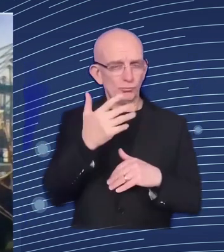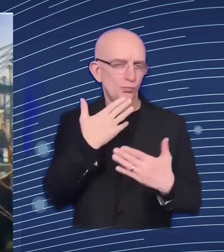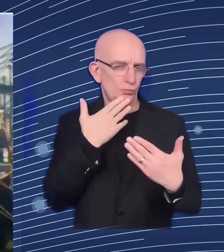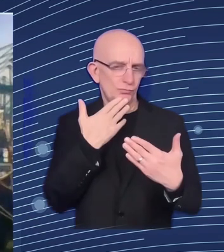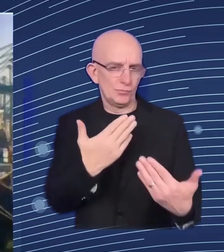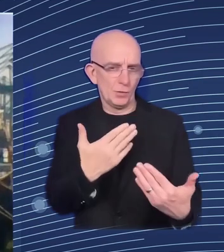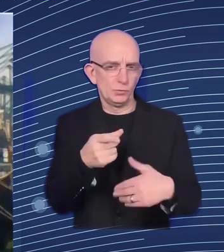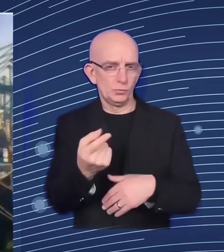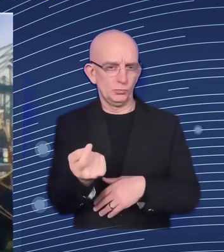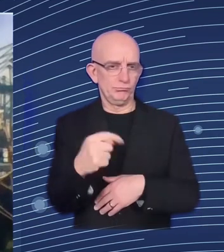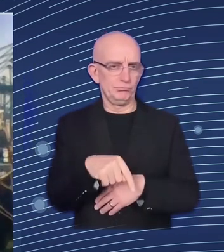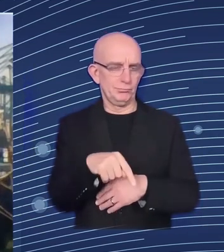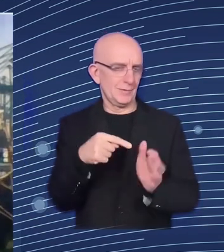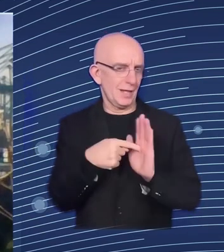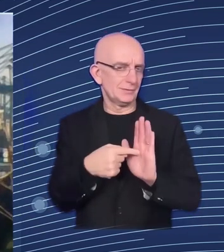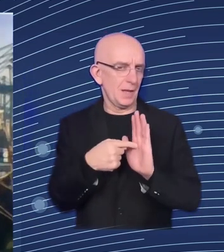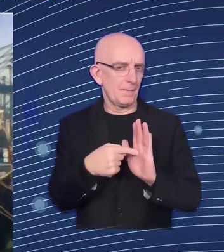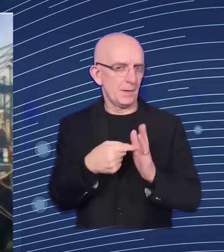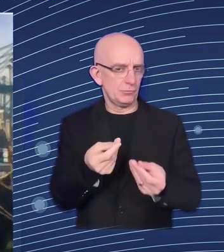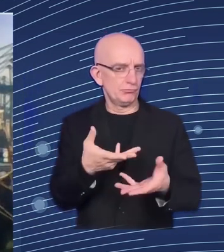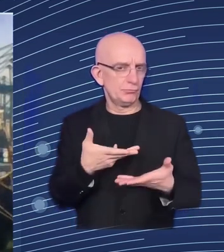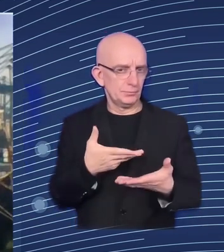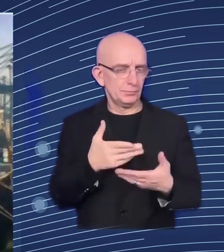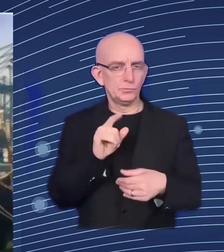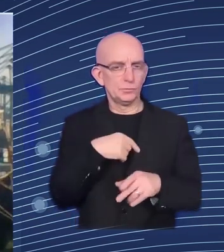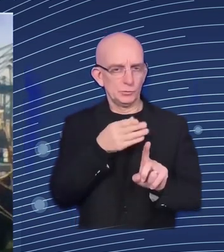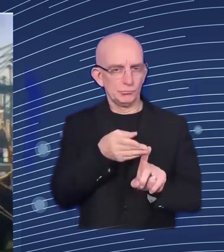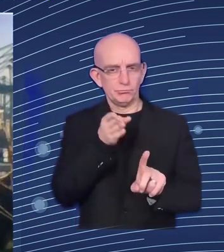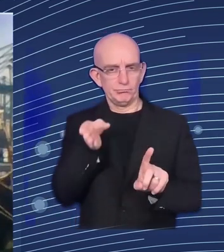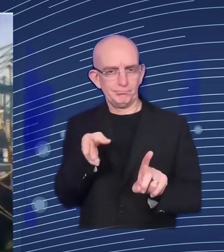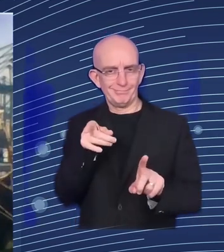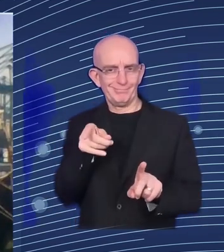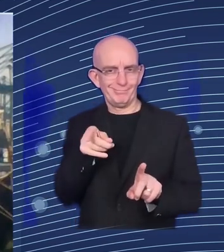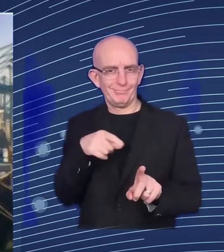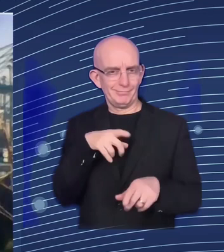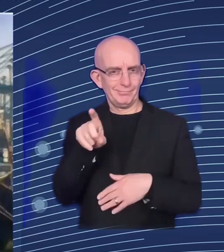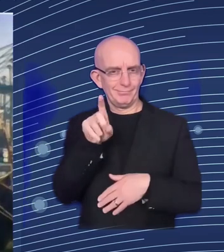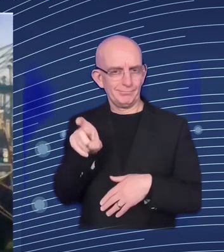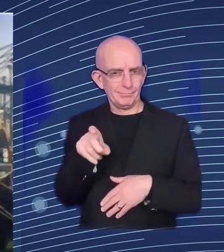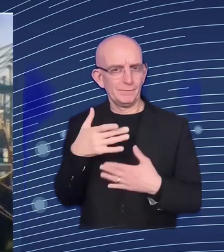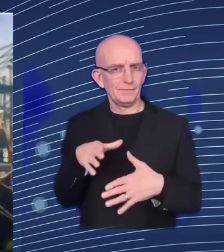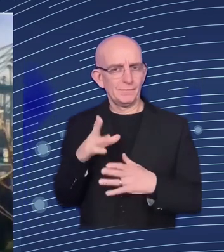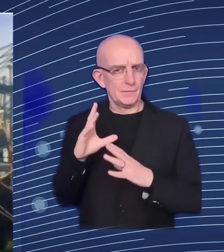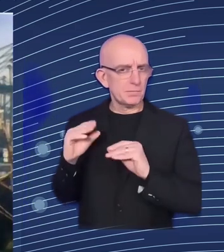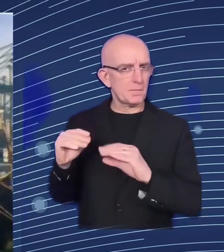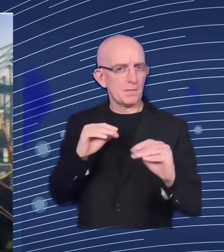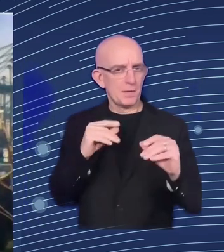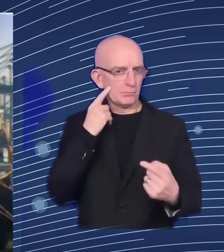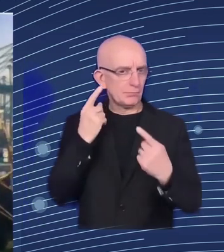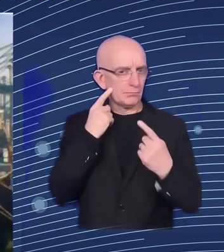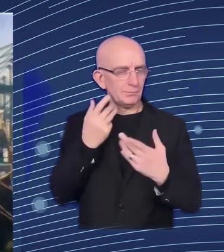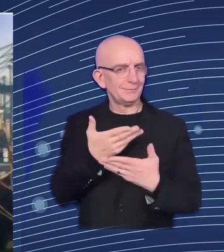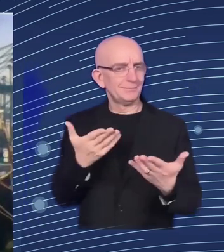come back to you um we've heard a lot about the opportunities particularly in the it sectors and the booming of the coding schools etc